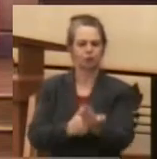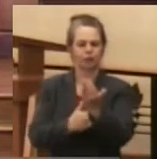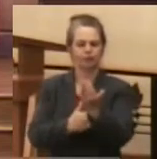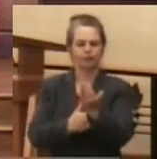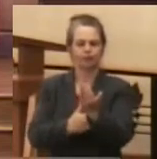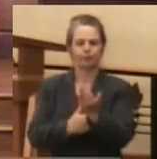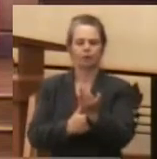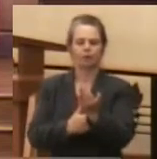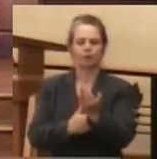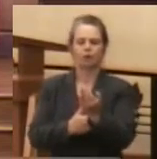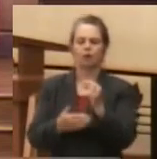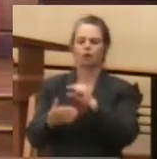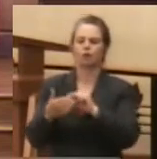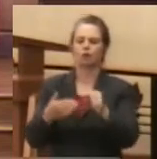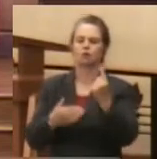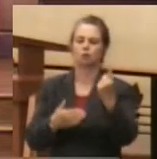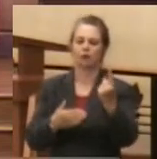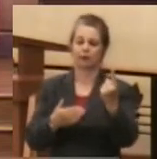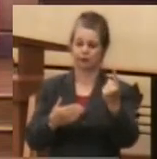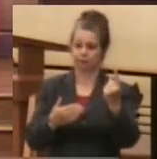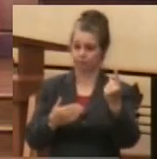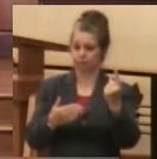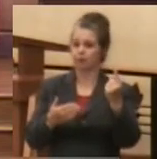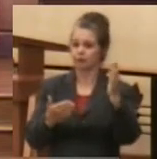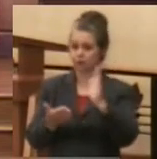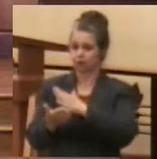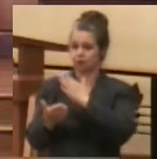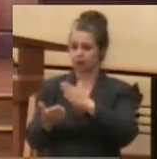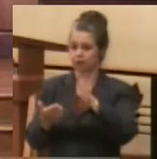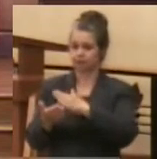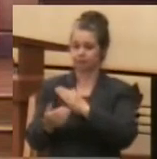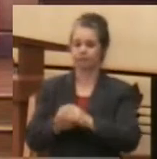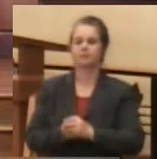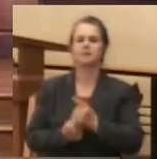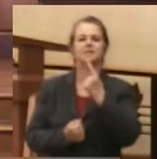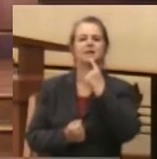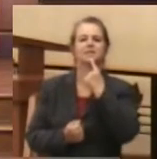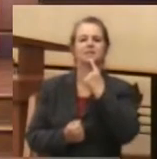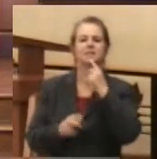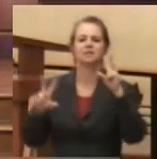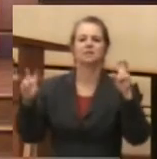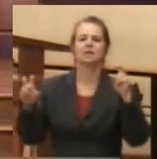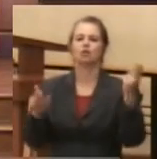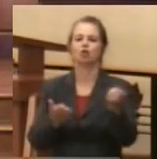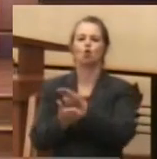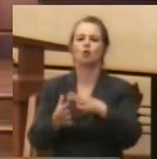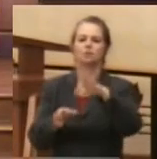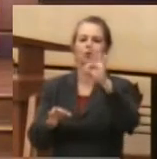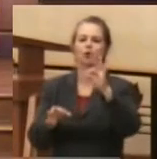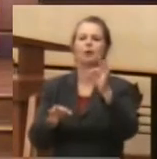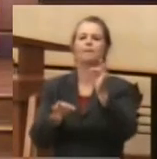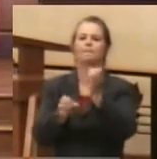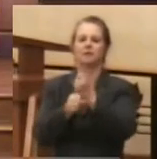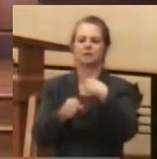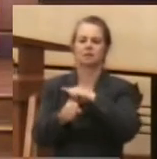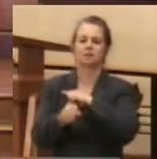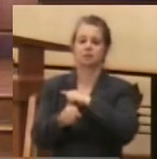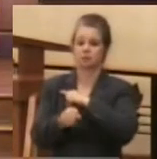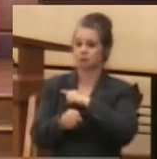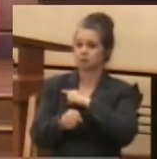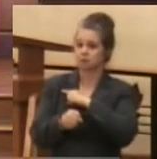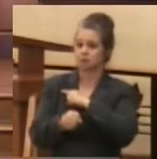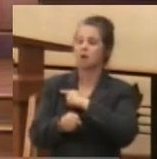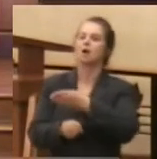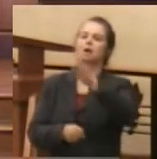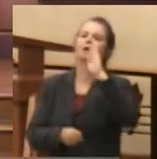verse 1 of the hymn that we just sang for the children's word. The Holy Spirit makes us God's children. That happens